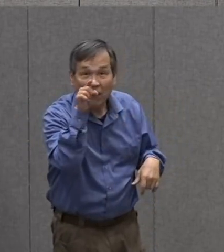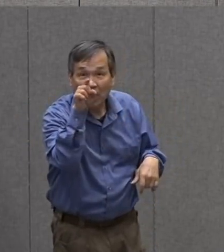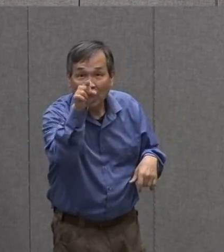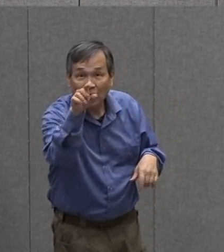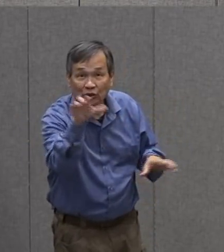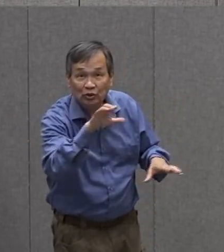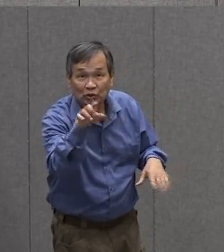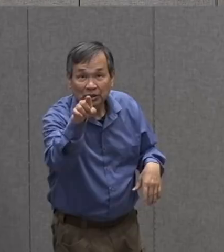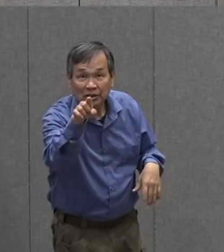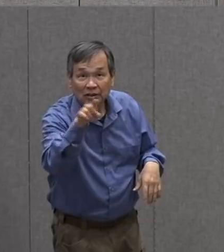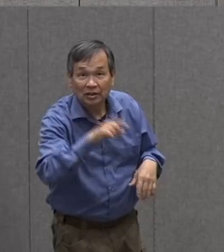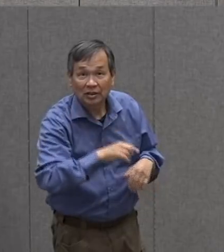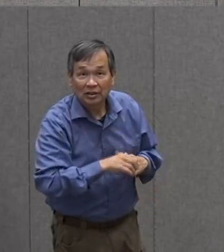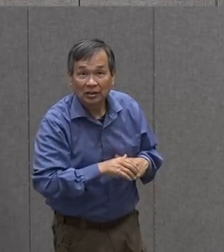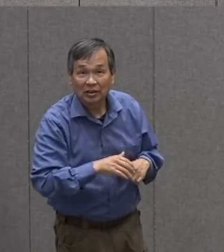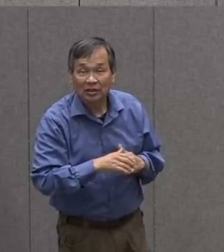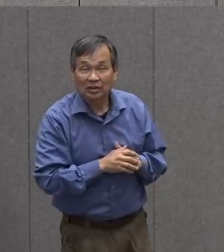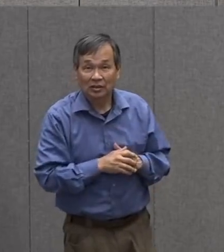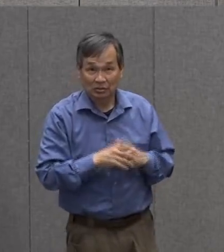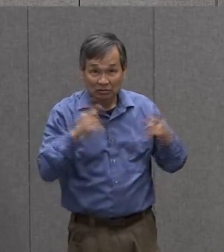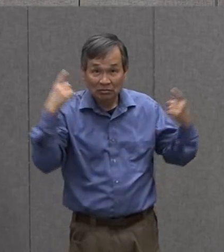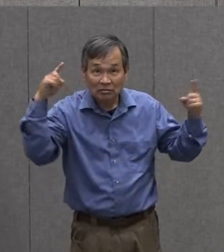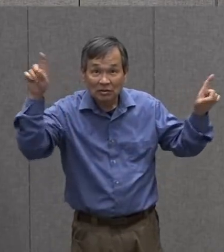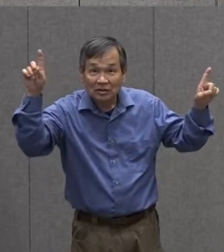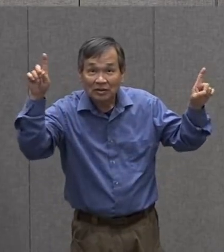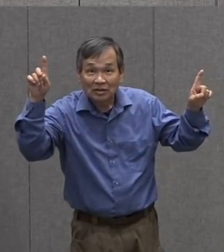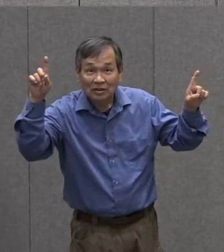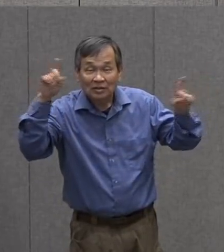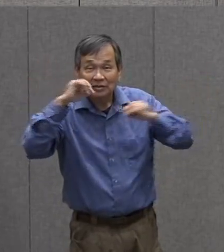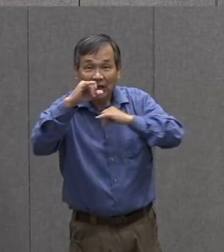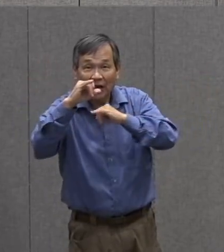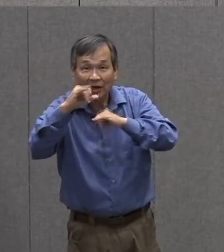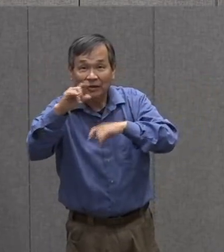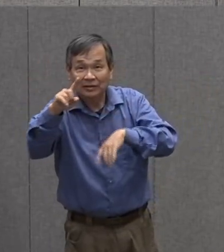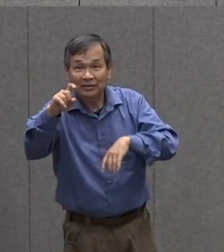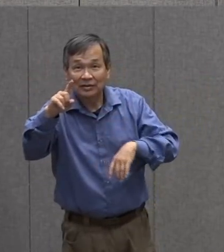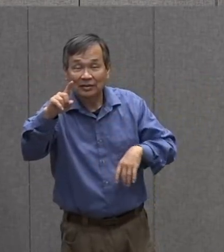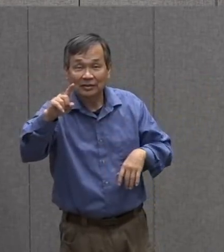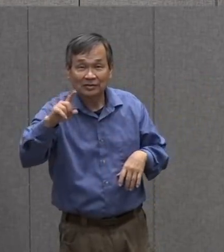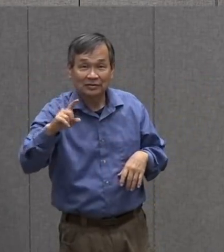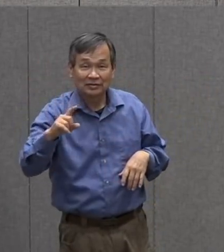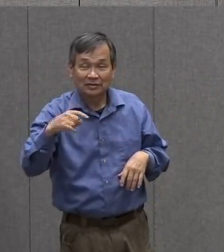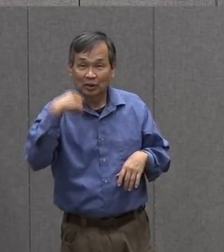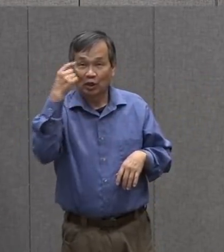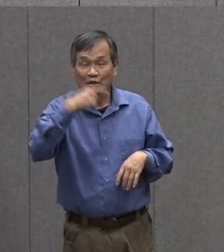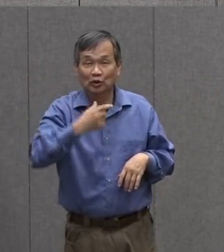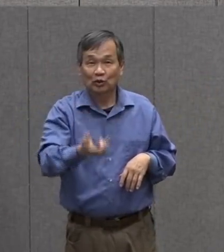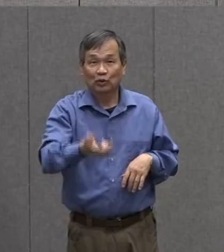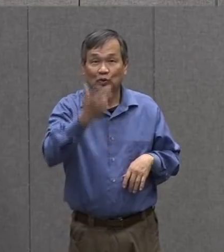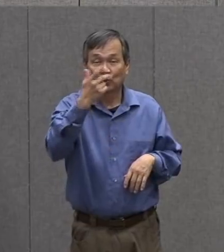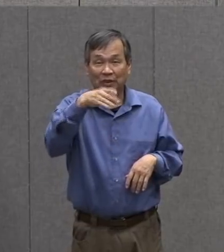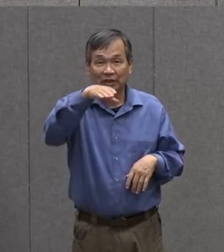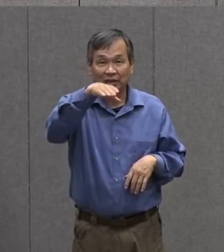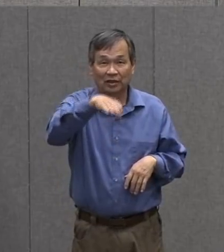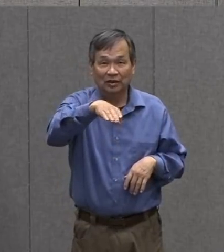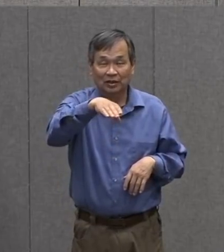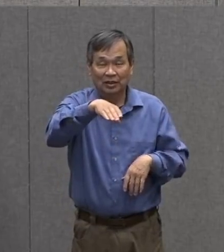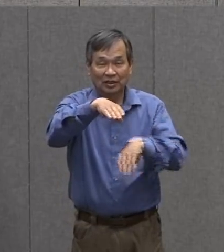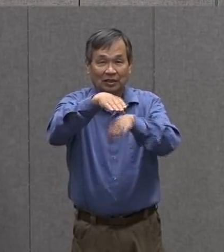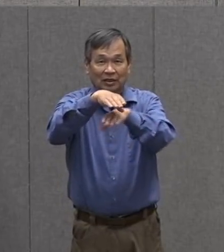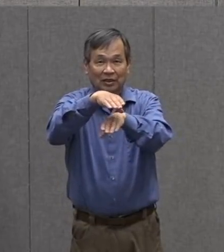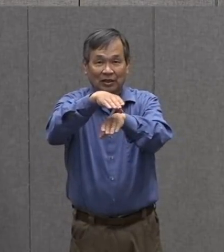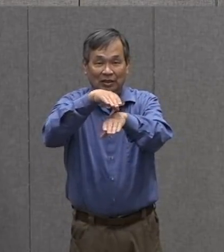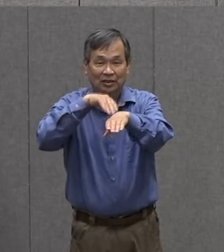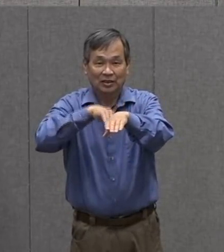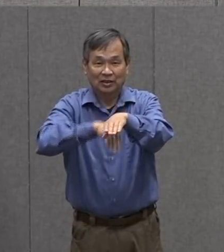did you get yours did you make did you make three sections let me open mine